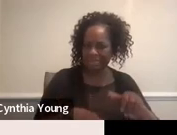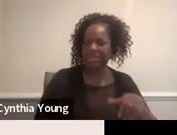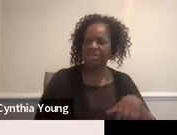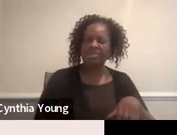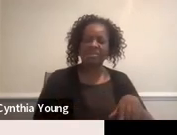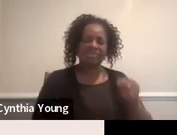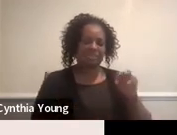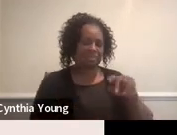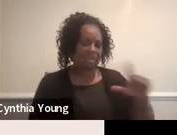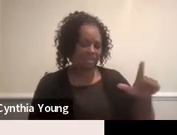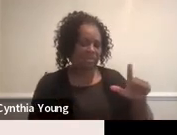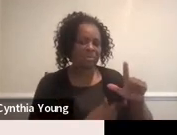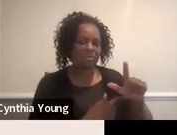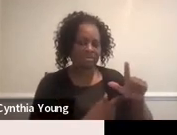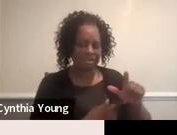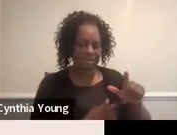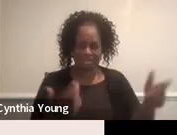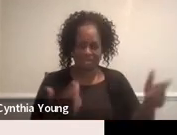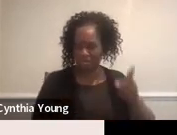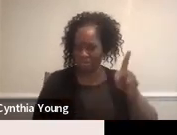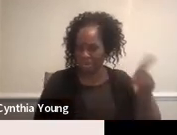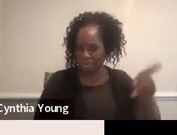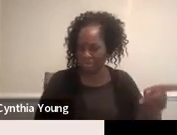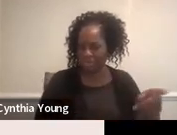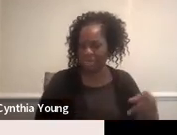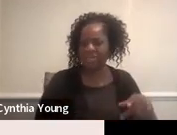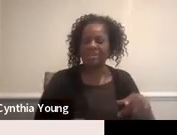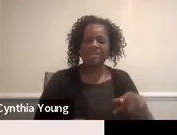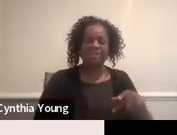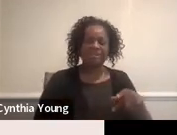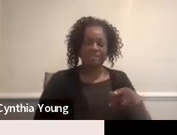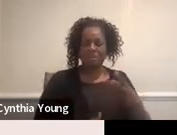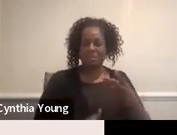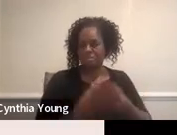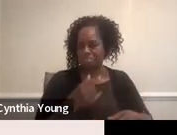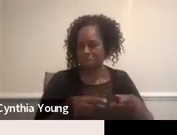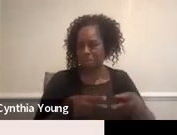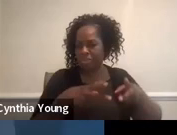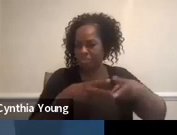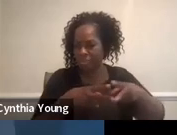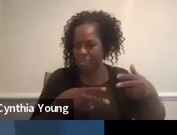in the PowerPoint, as well as the link to Muser.